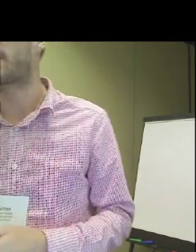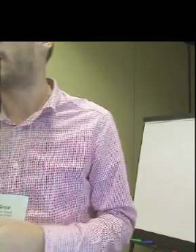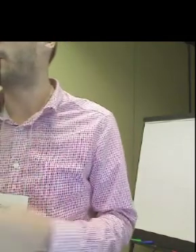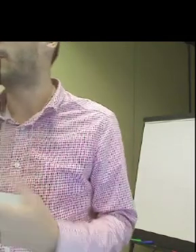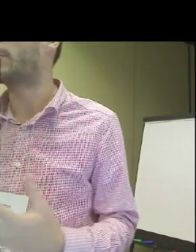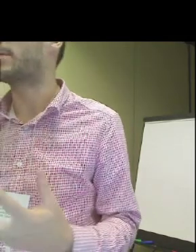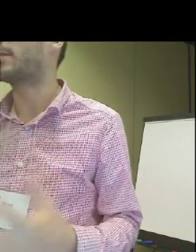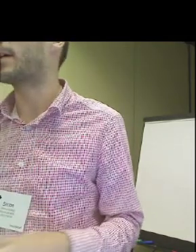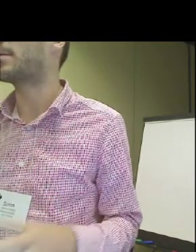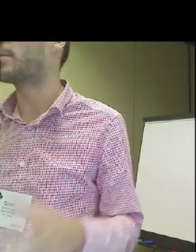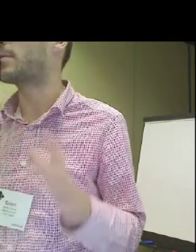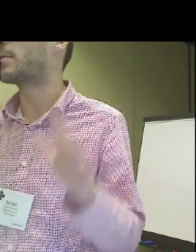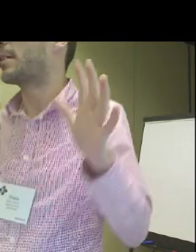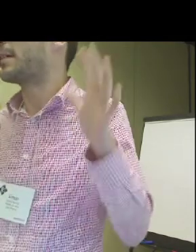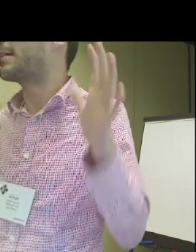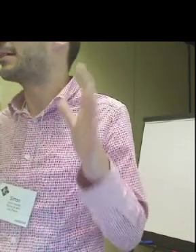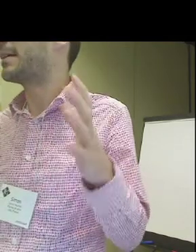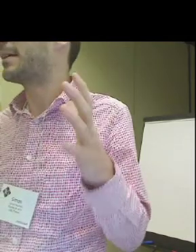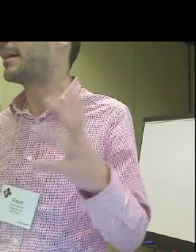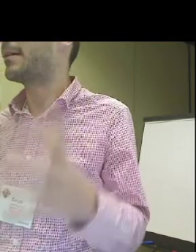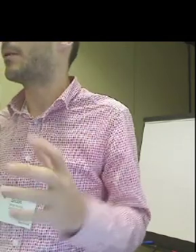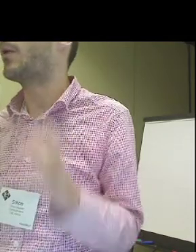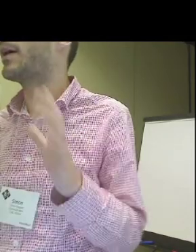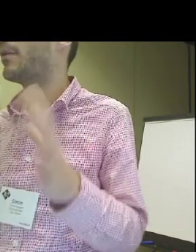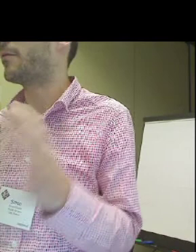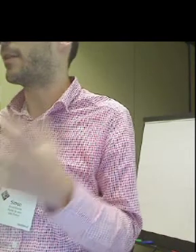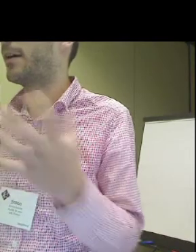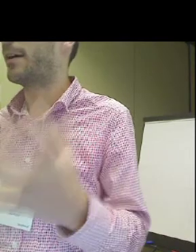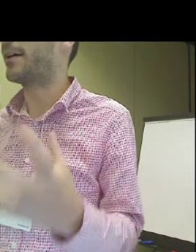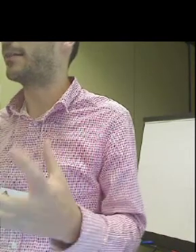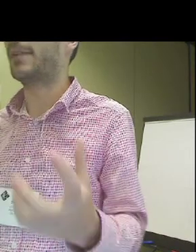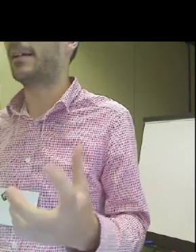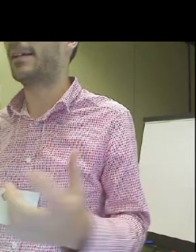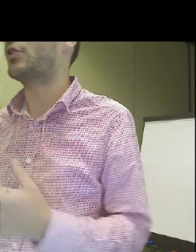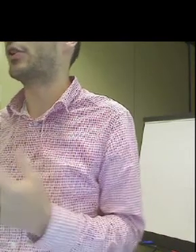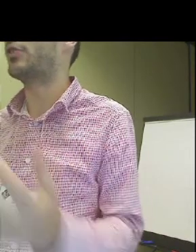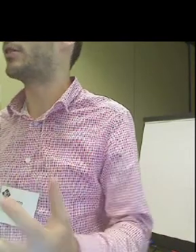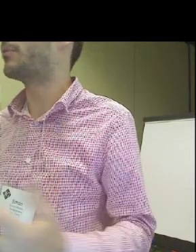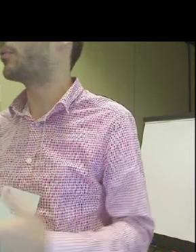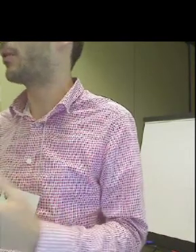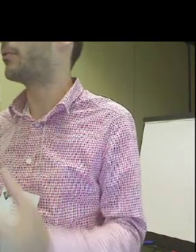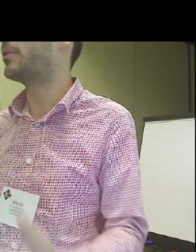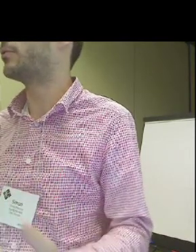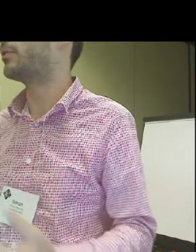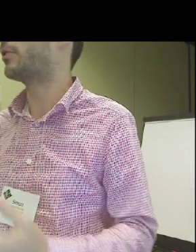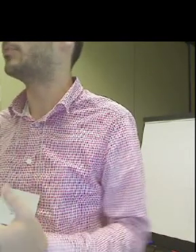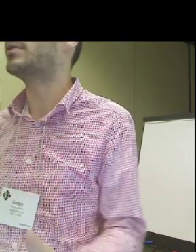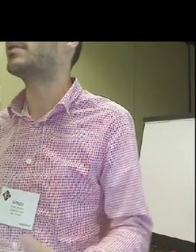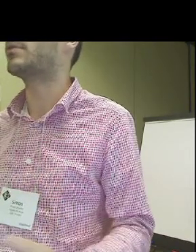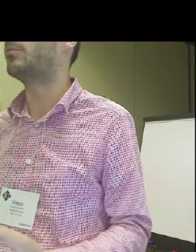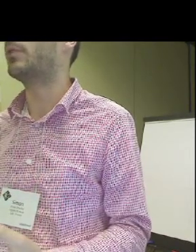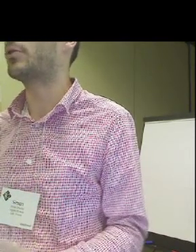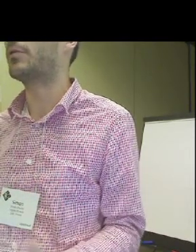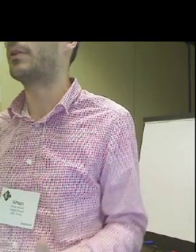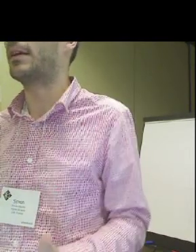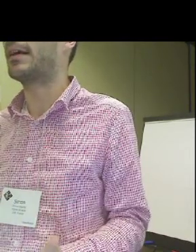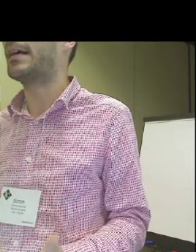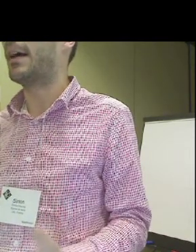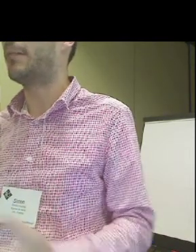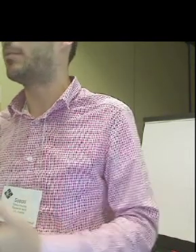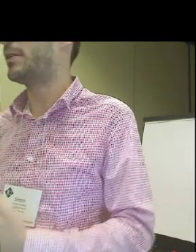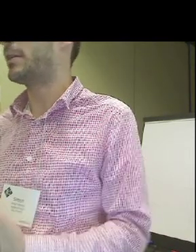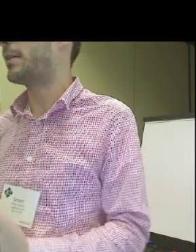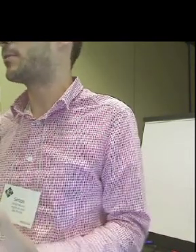Which is far more interesting as a society way of exchanging among other different communities or population.